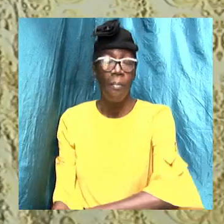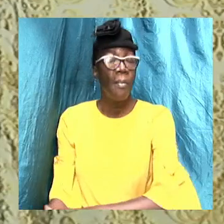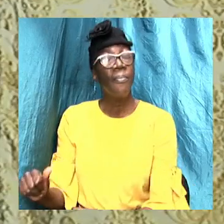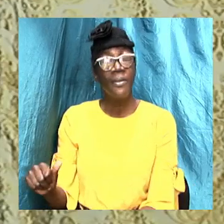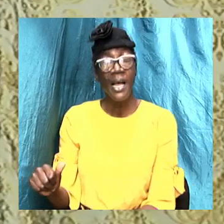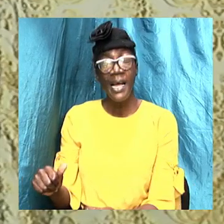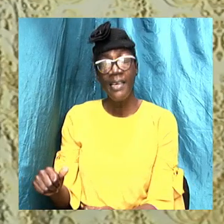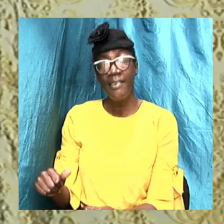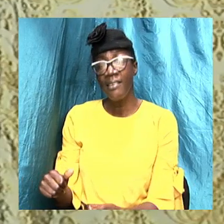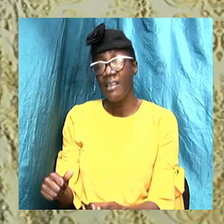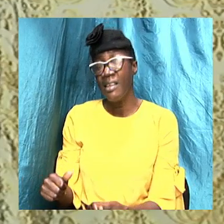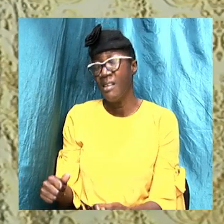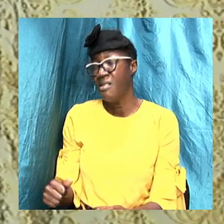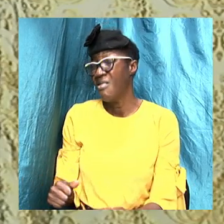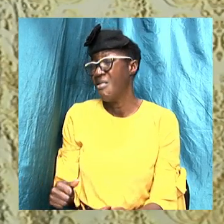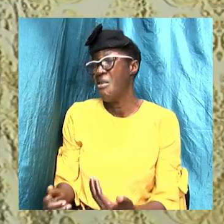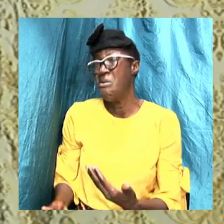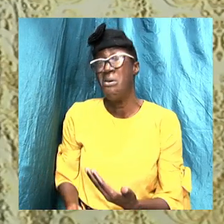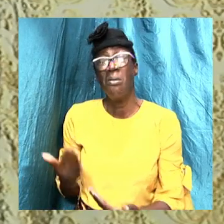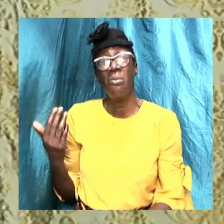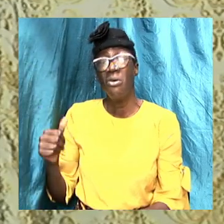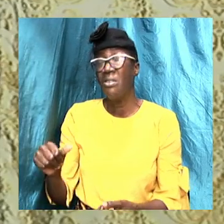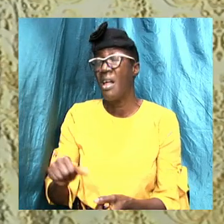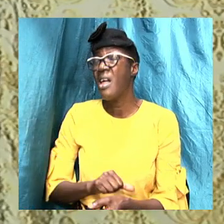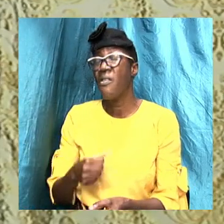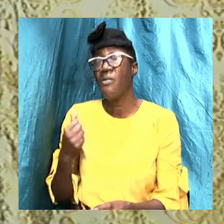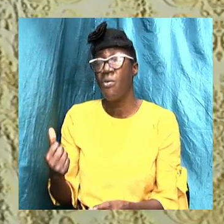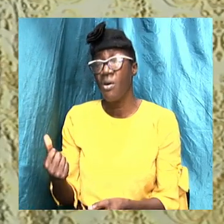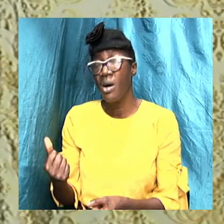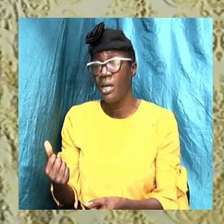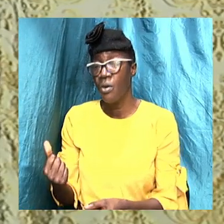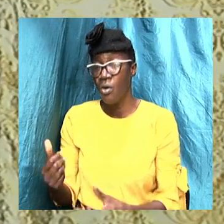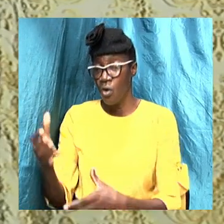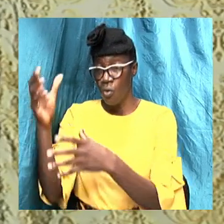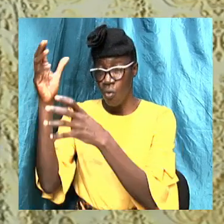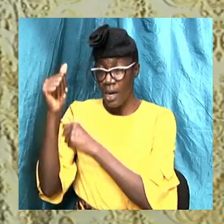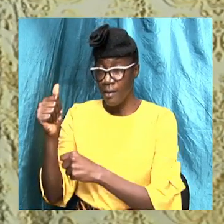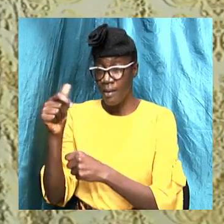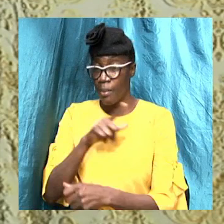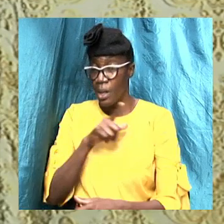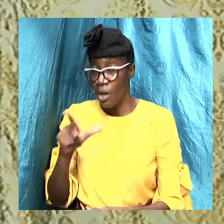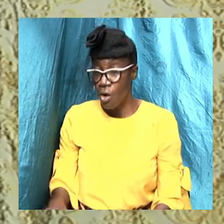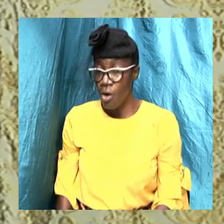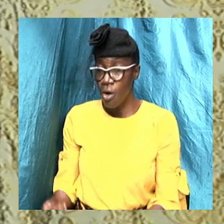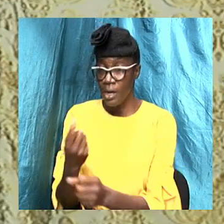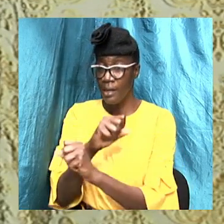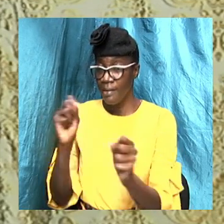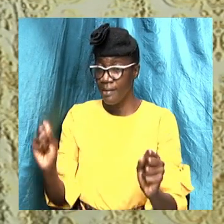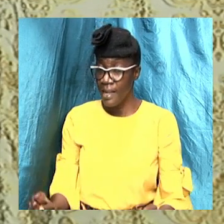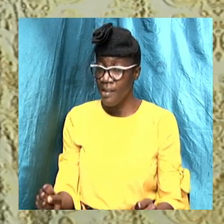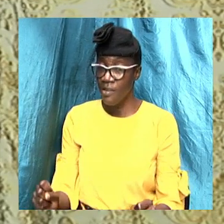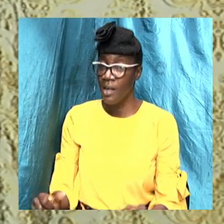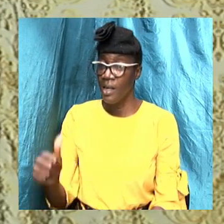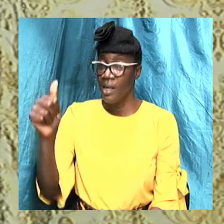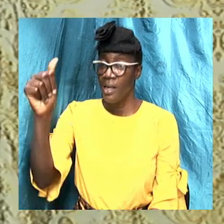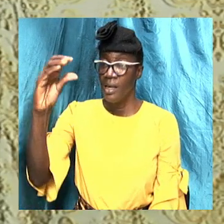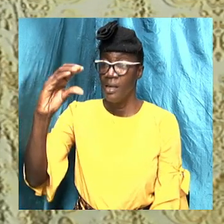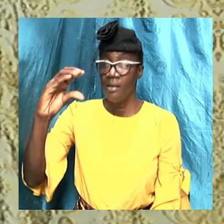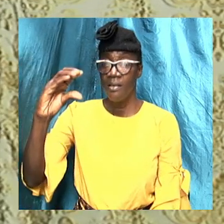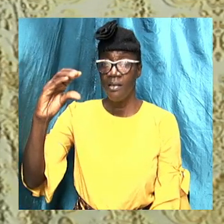accepted Jesus as Lord and Savior. And we can call out some of the scriptures Acts 8